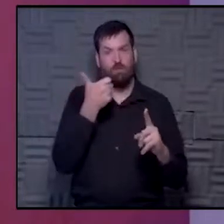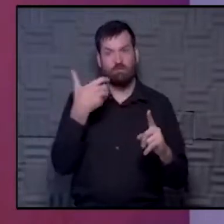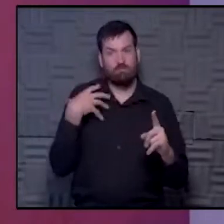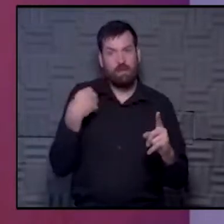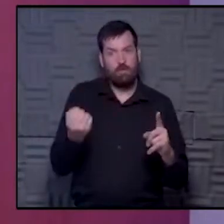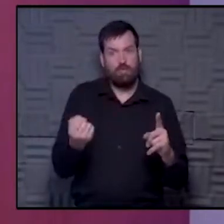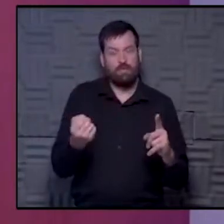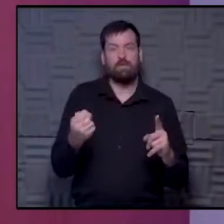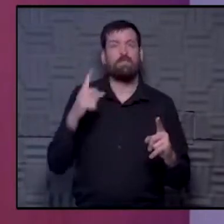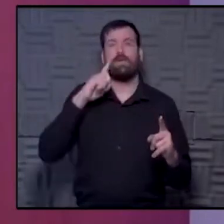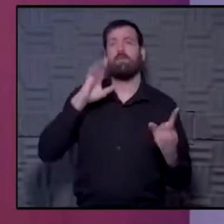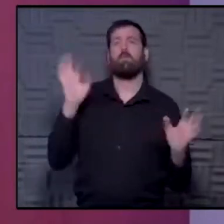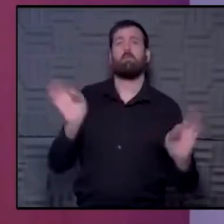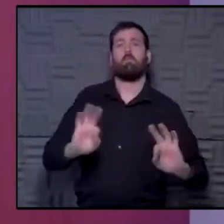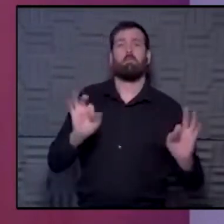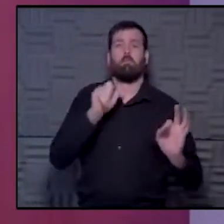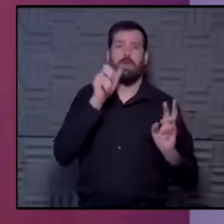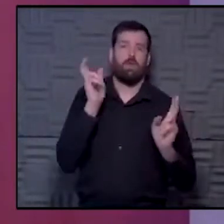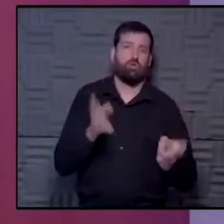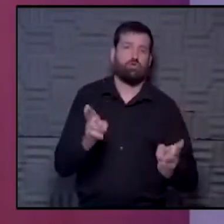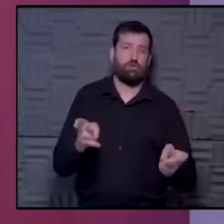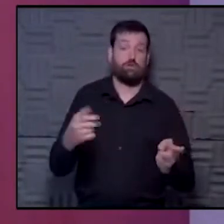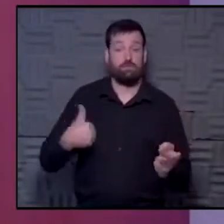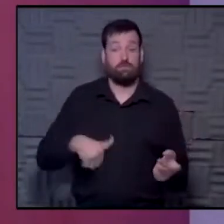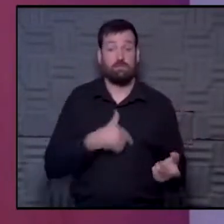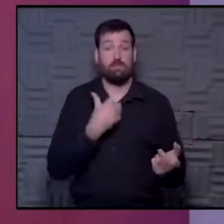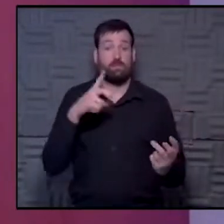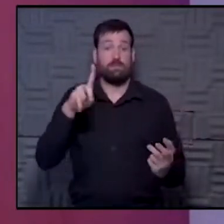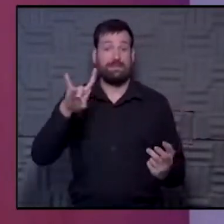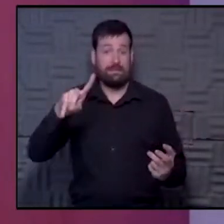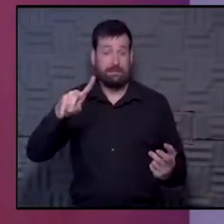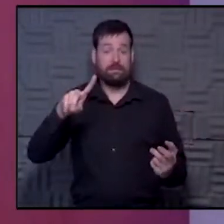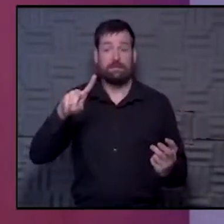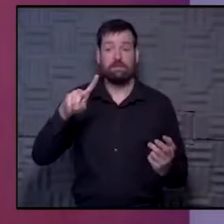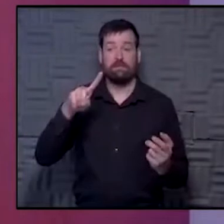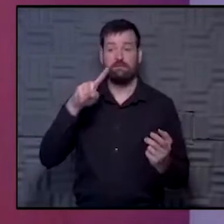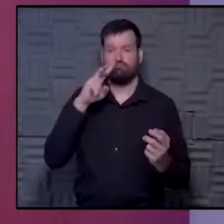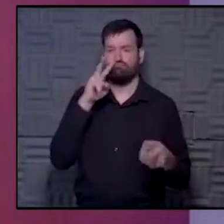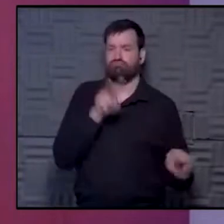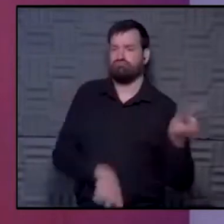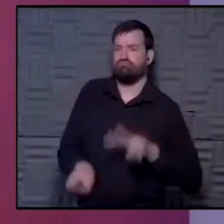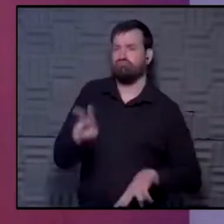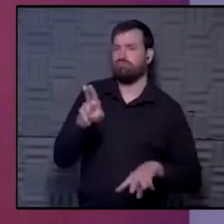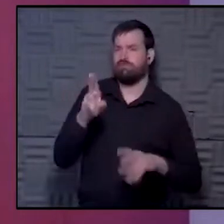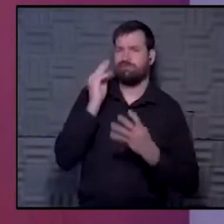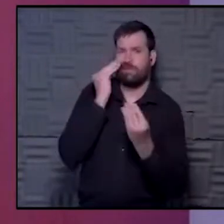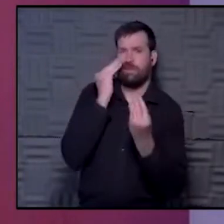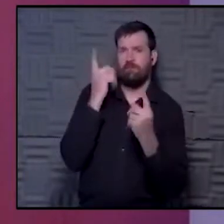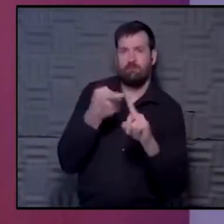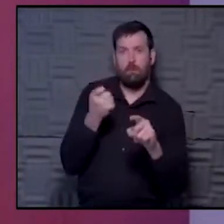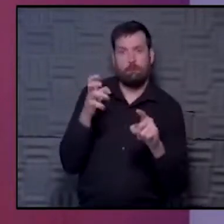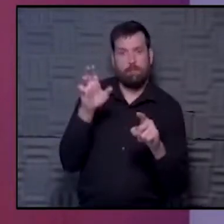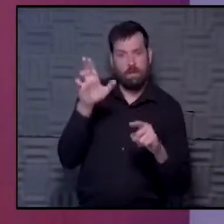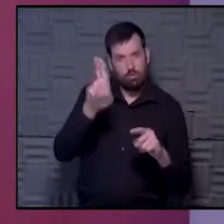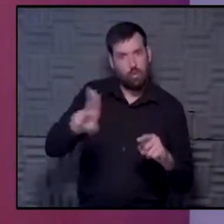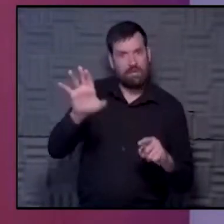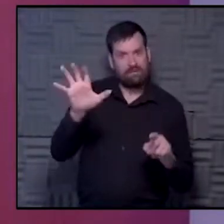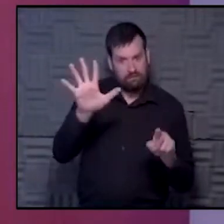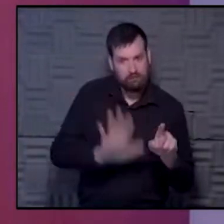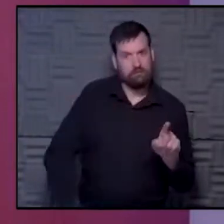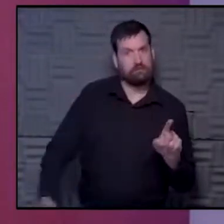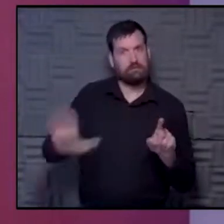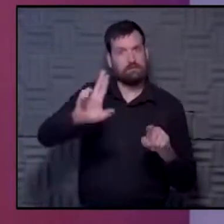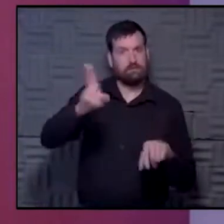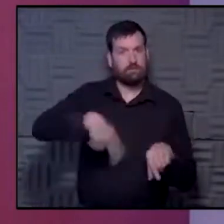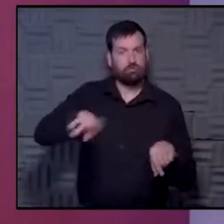non-urgent. And so what we did in this study was to look at national data to see the impact of